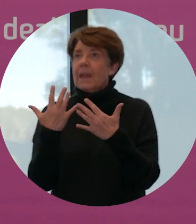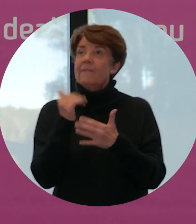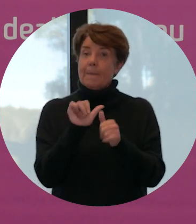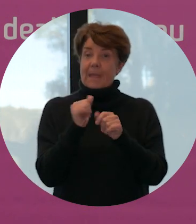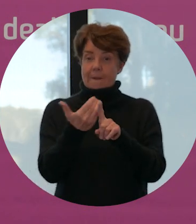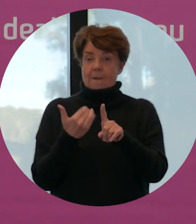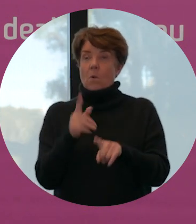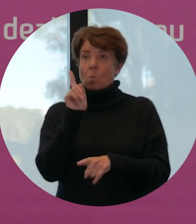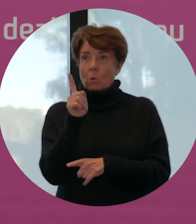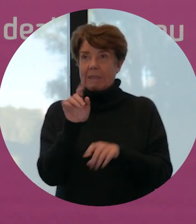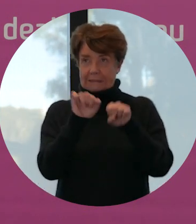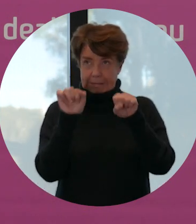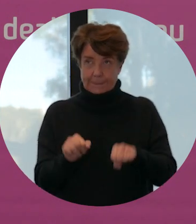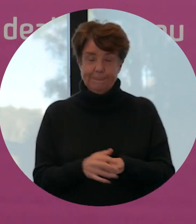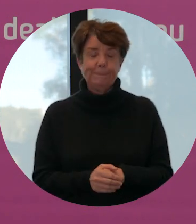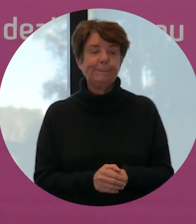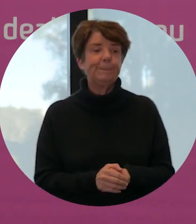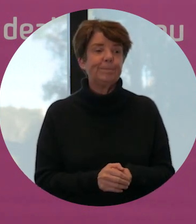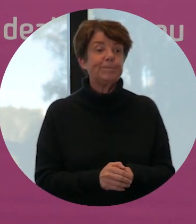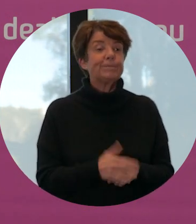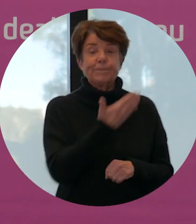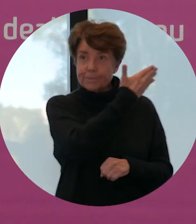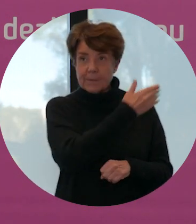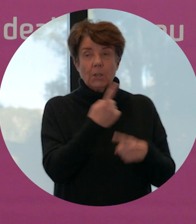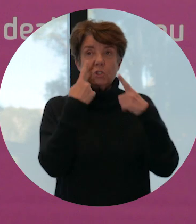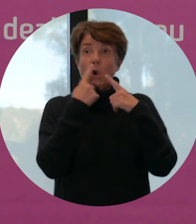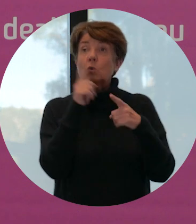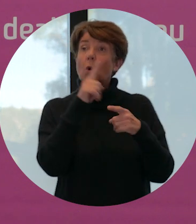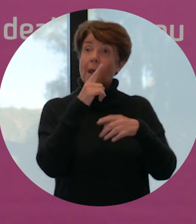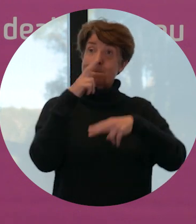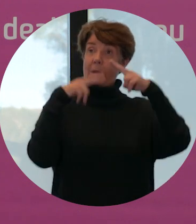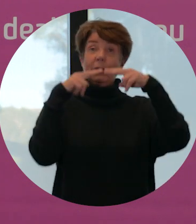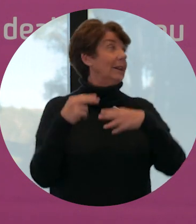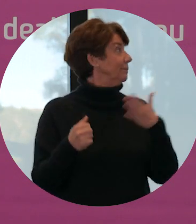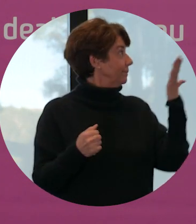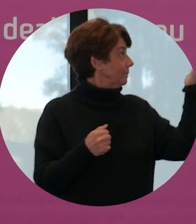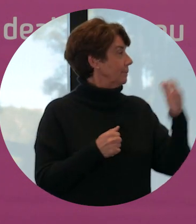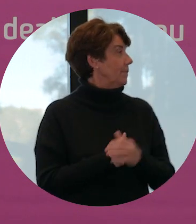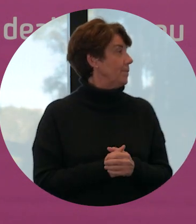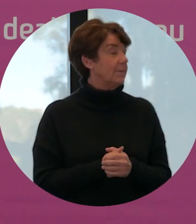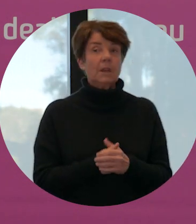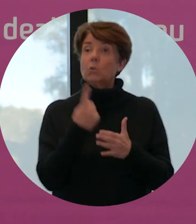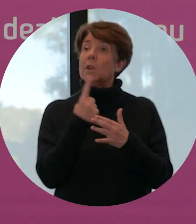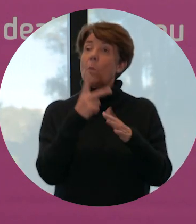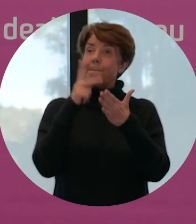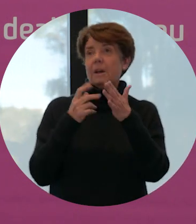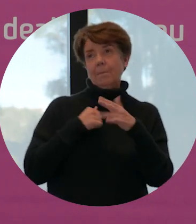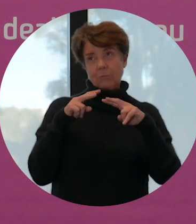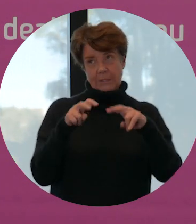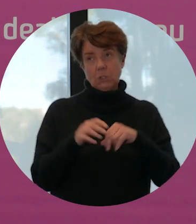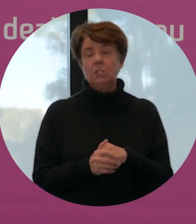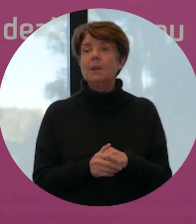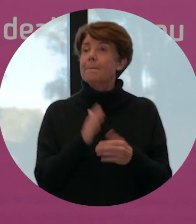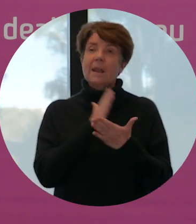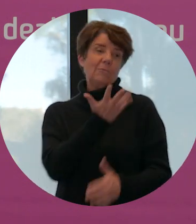system for thunderstorm asthma. This diagram is of the sensor I'm building to do just that. This is only one aspect of my research, but